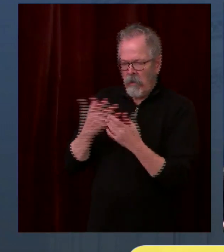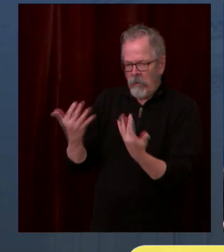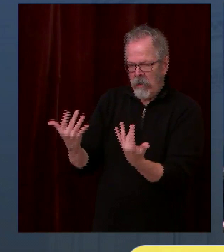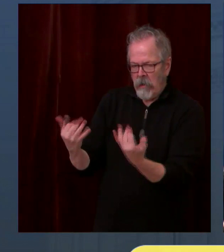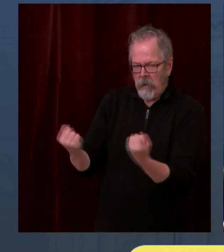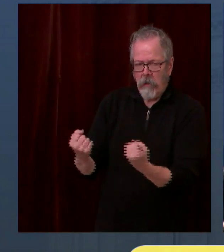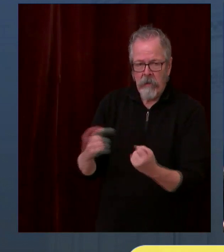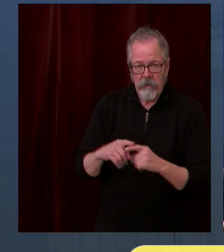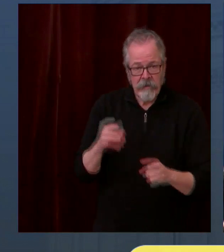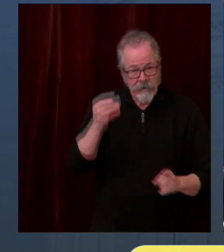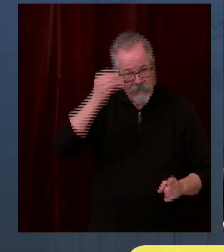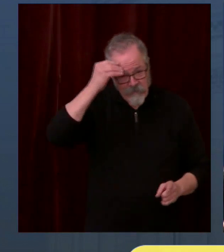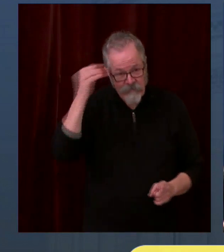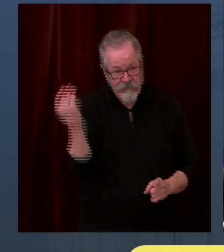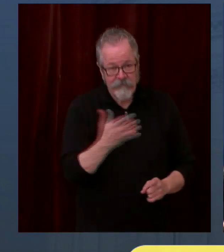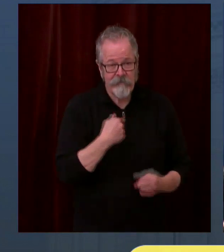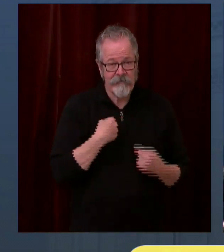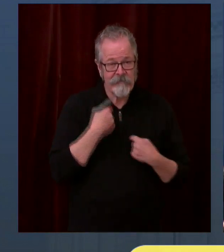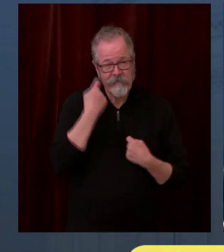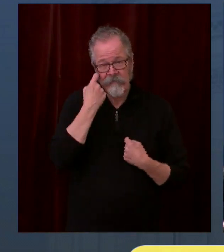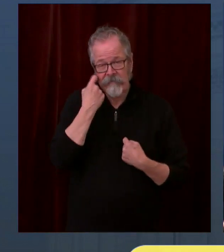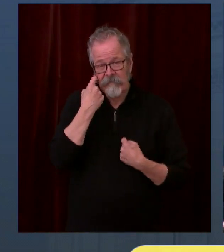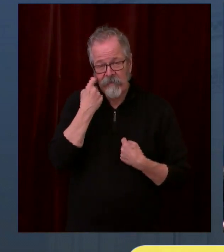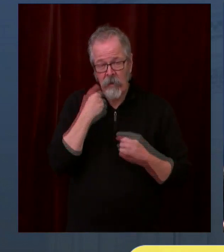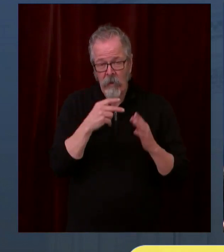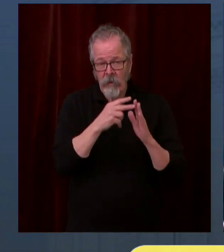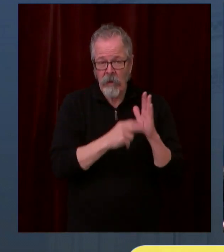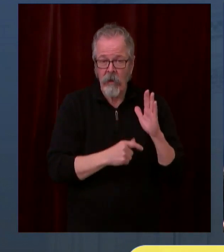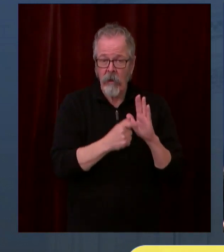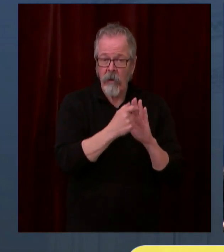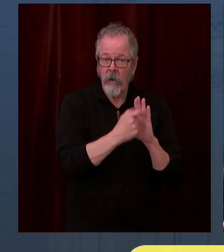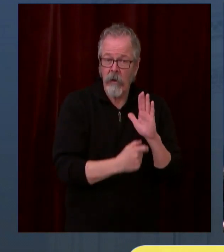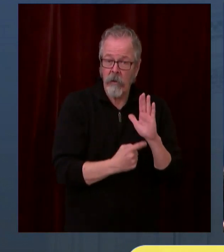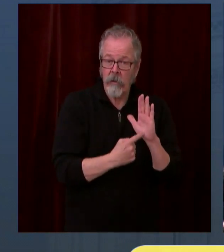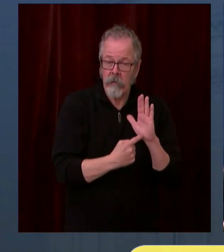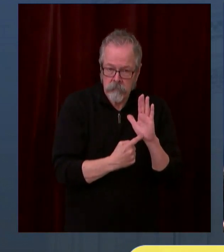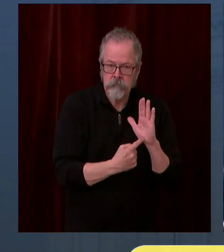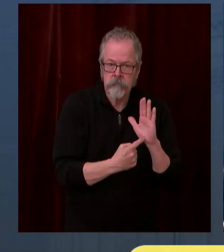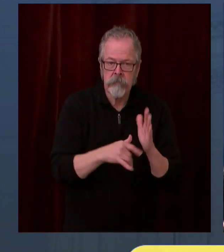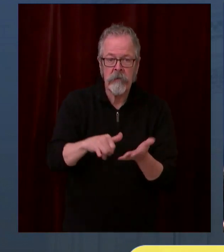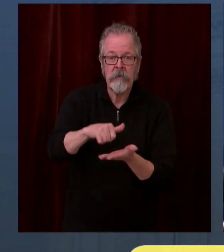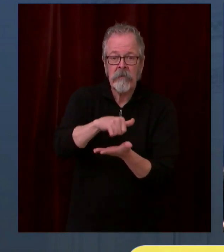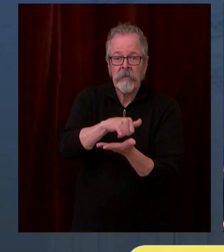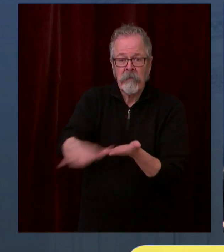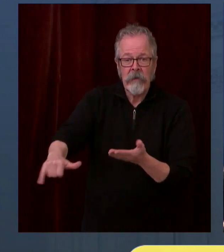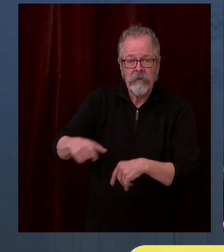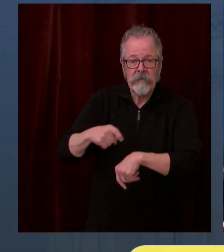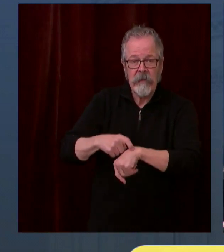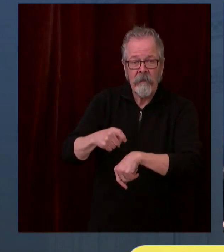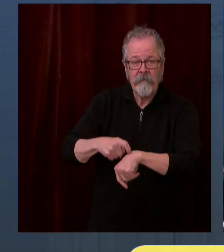pandemic. And they talked about Washington having been the first state obviously to be hit by the pandemic.